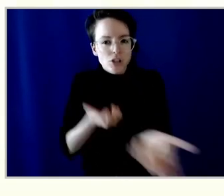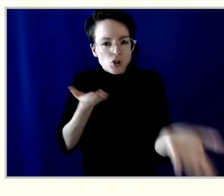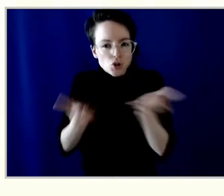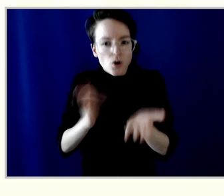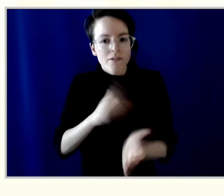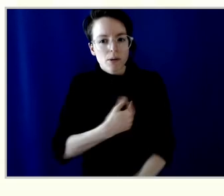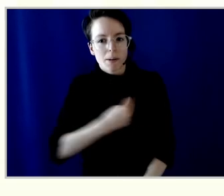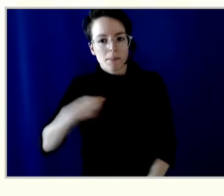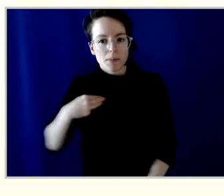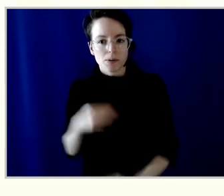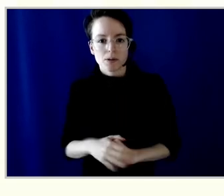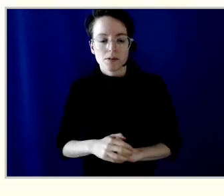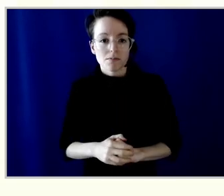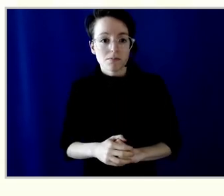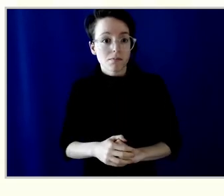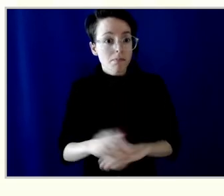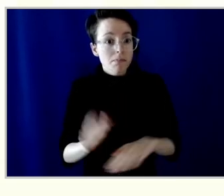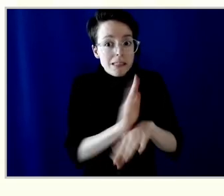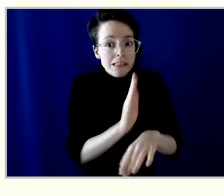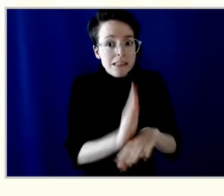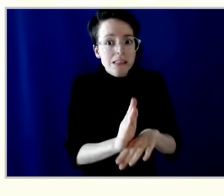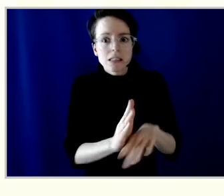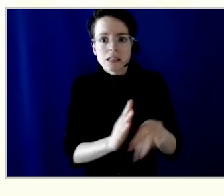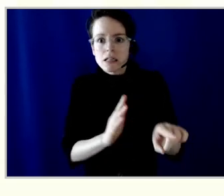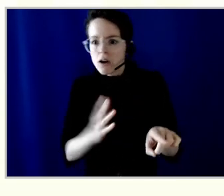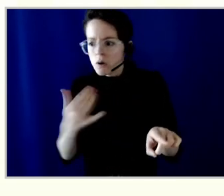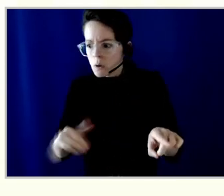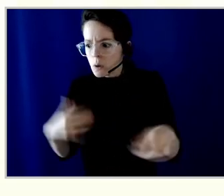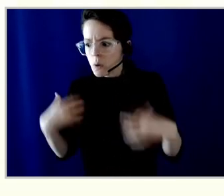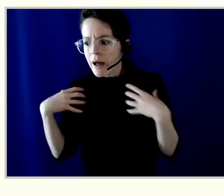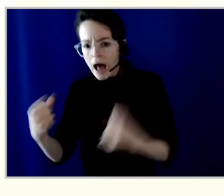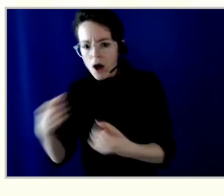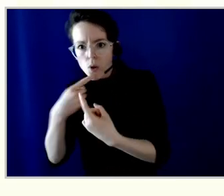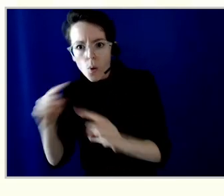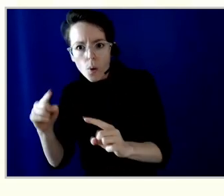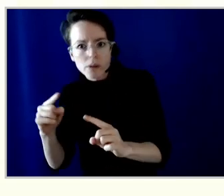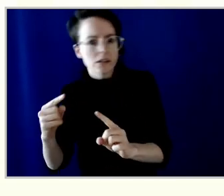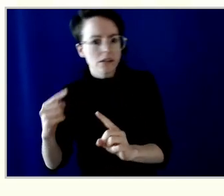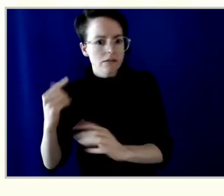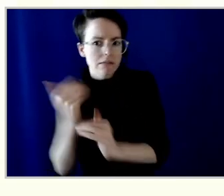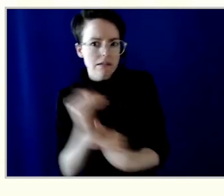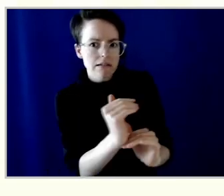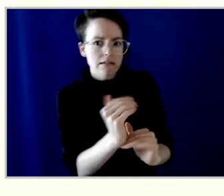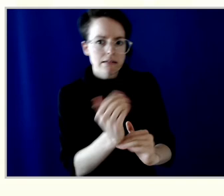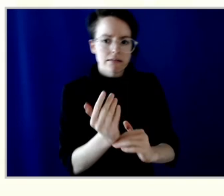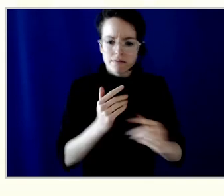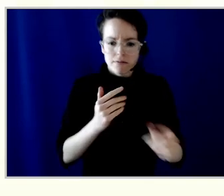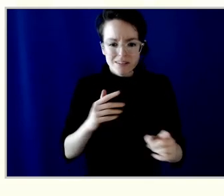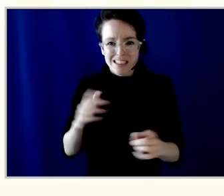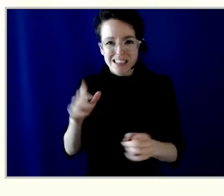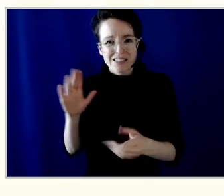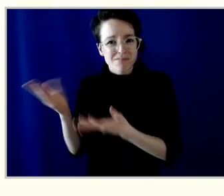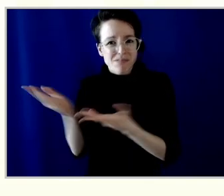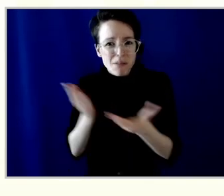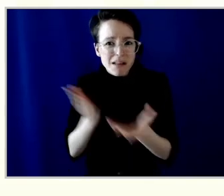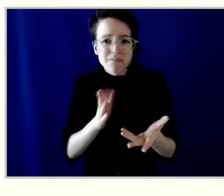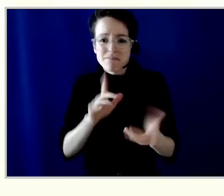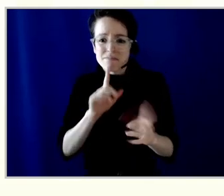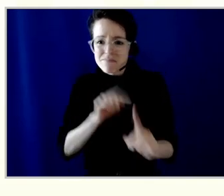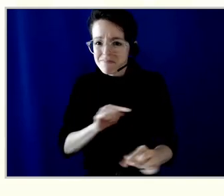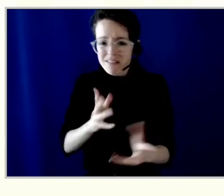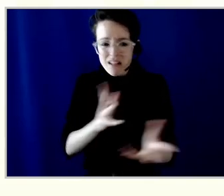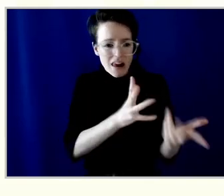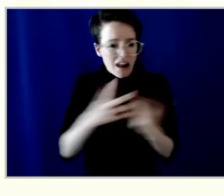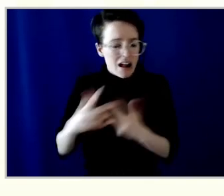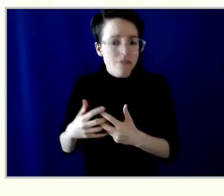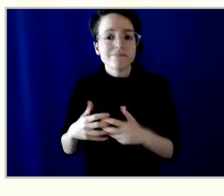member businesses get through the impact of health restrictions and supply chain delays. We helped members and communities impacted by the climate crisis like